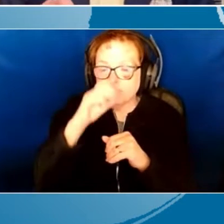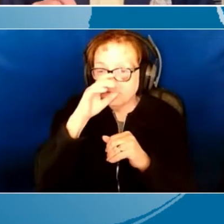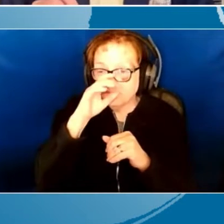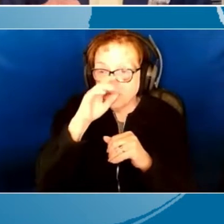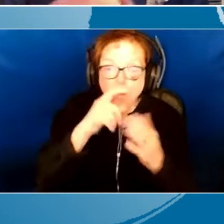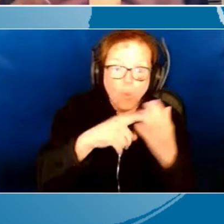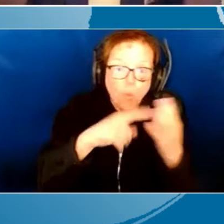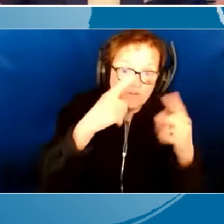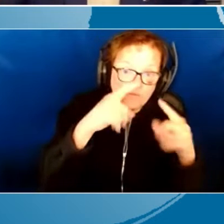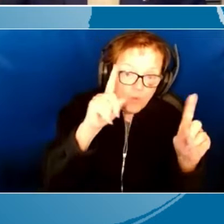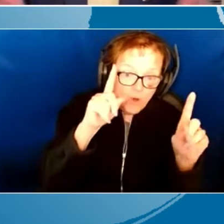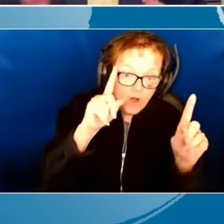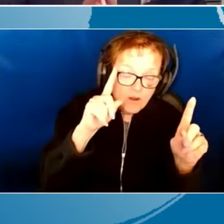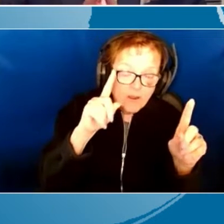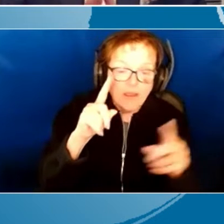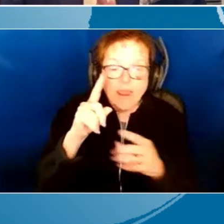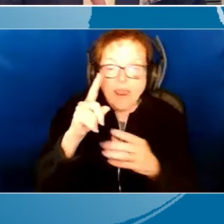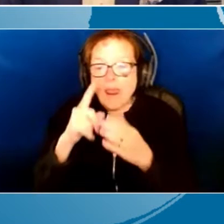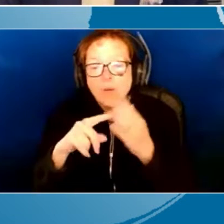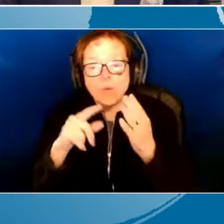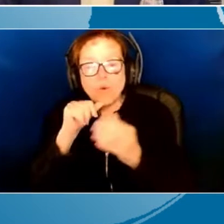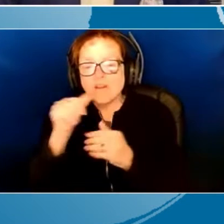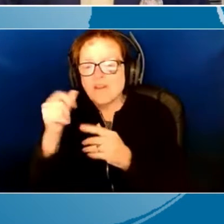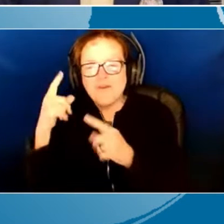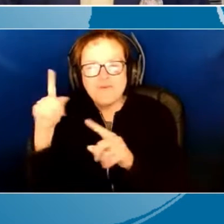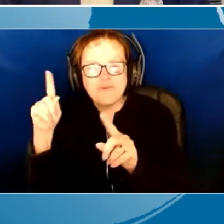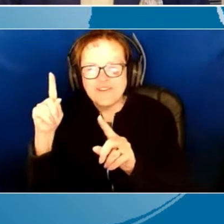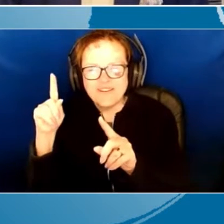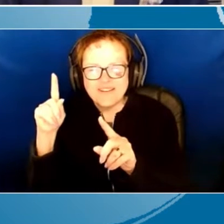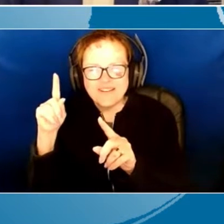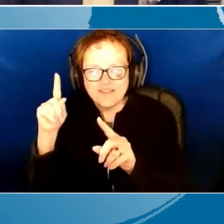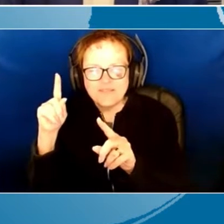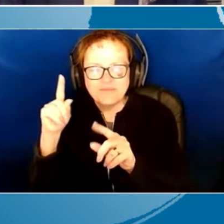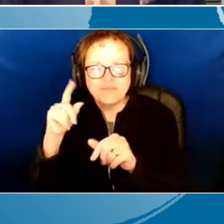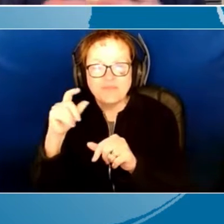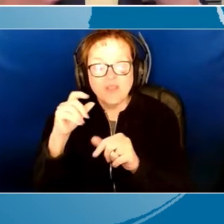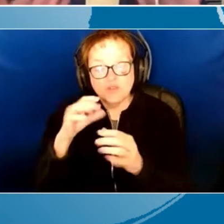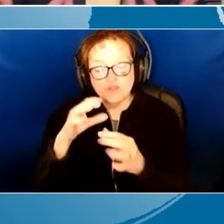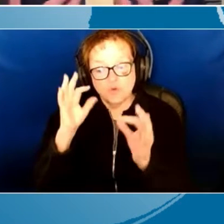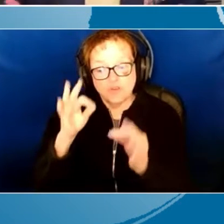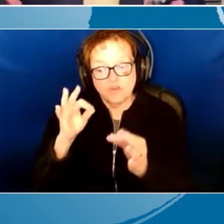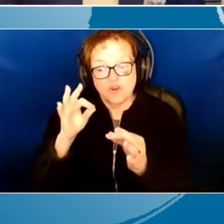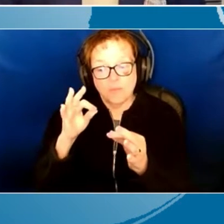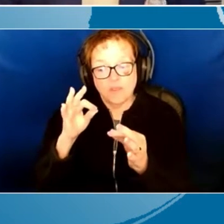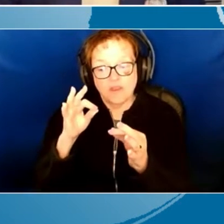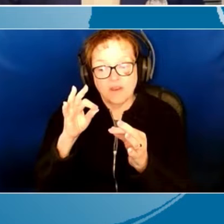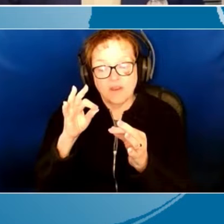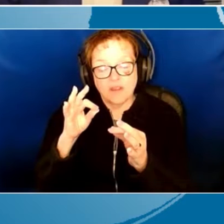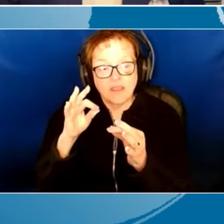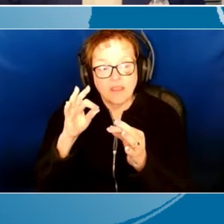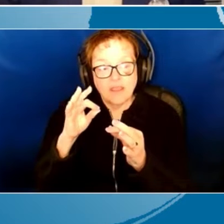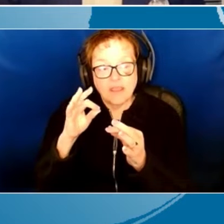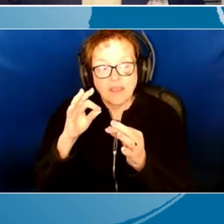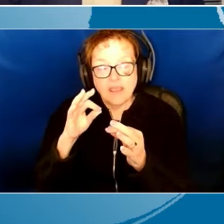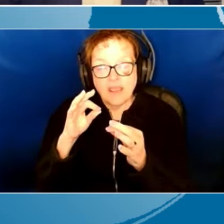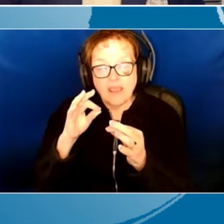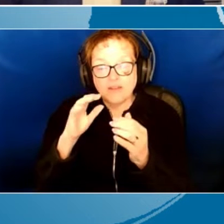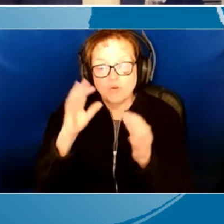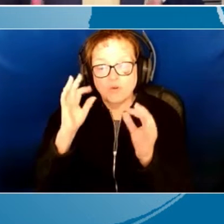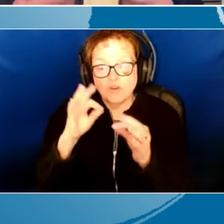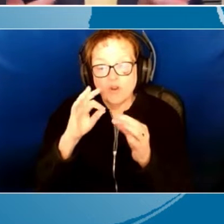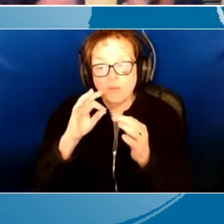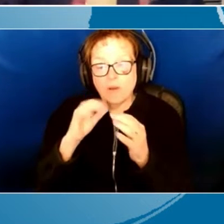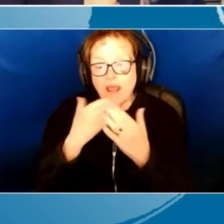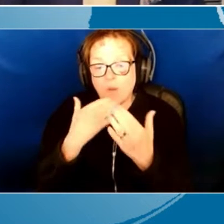working, and perhaps things that they're doing that may not be working so well to determine, what do I need to do? How well is this working?